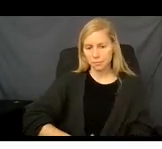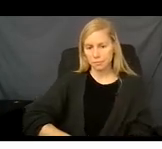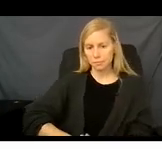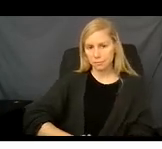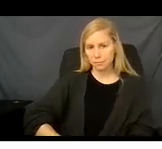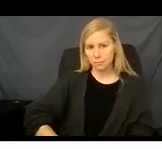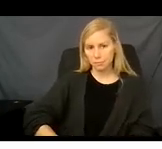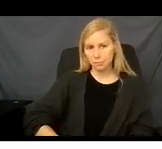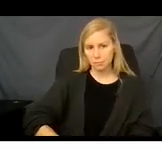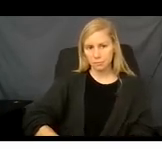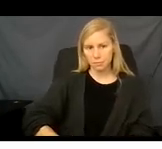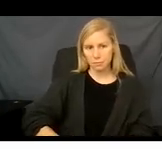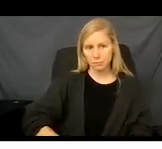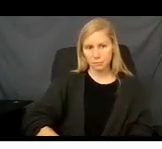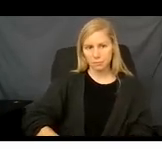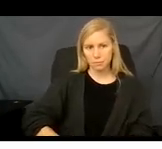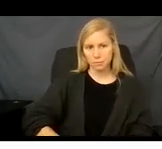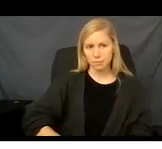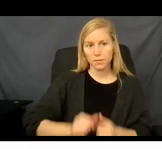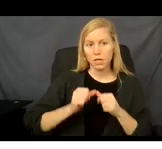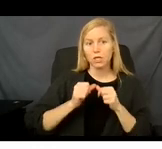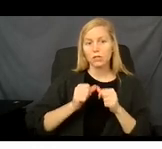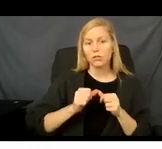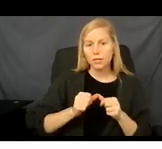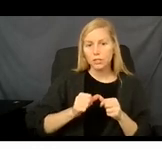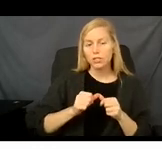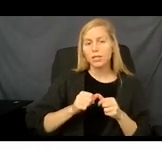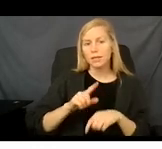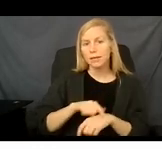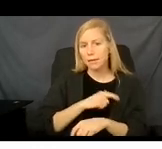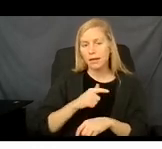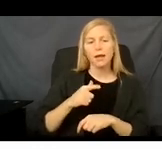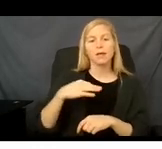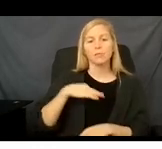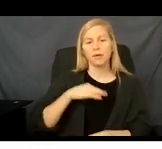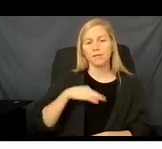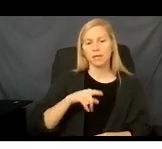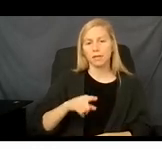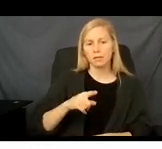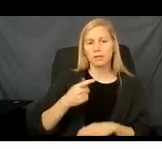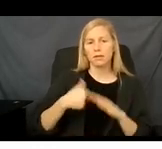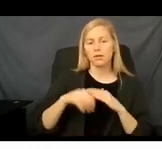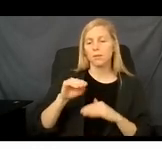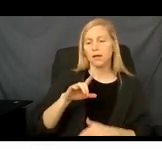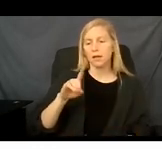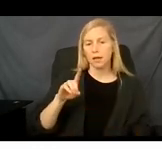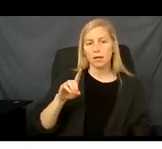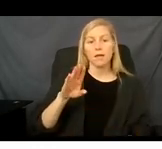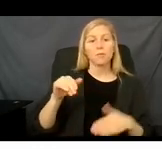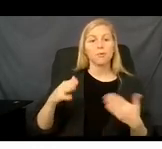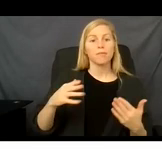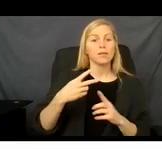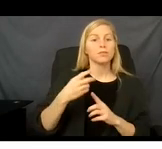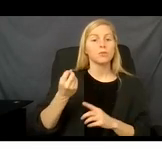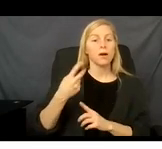And then we come to the duration and benefits under Medicaid. Medicaid would give you 12 months of continuous